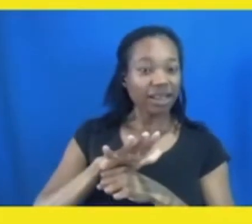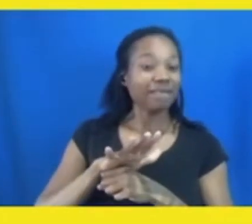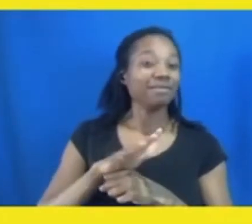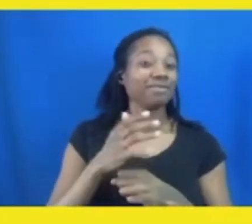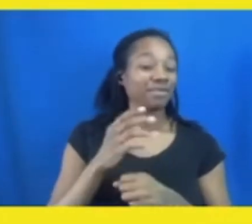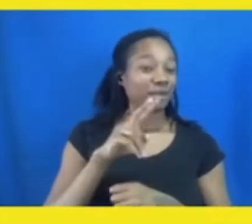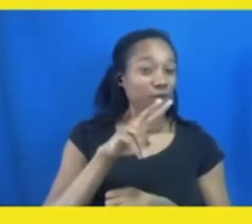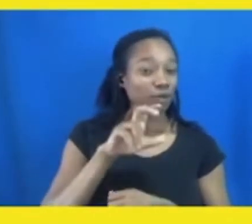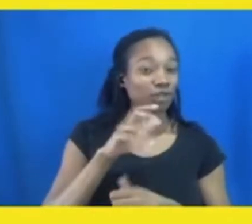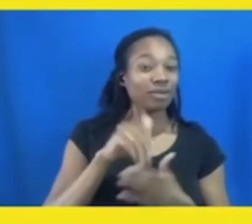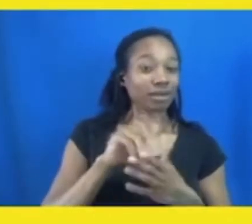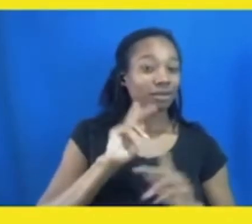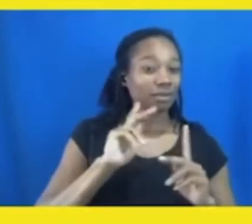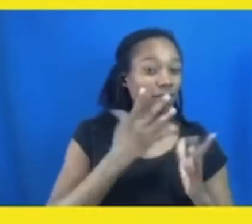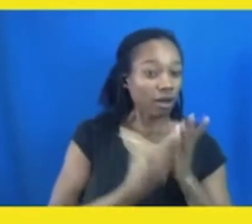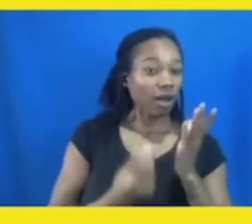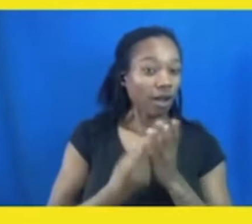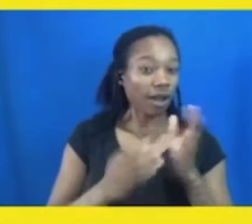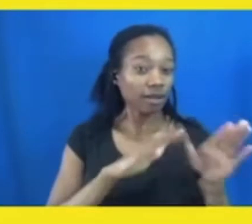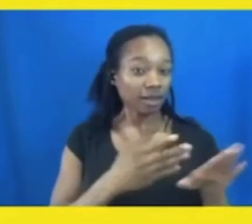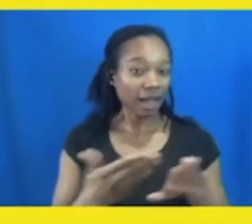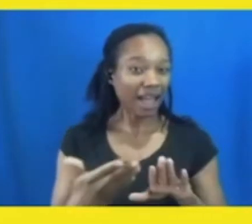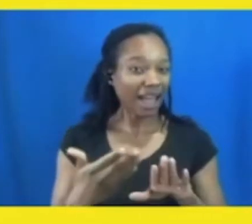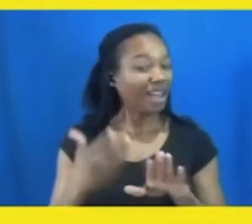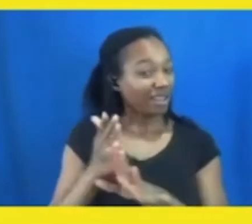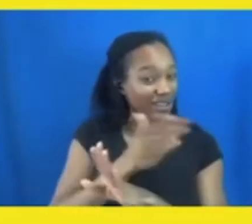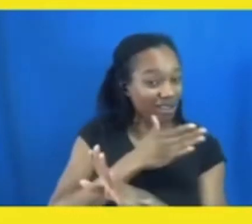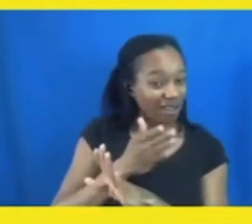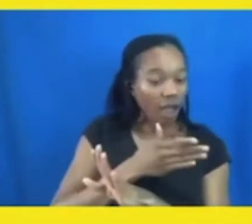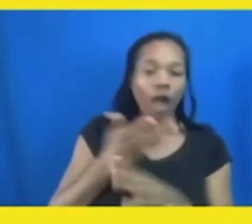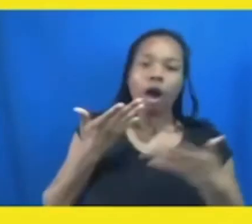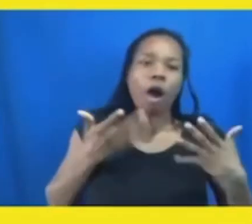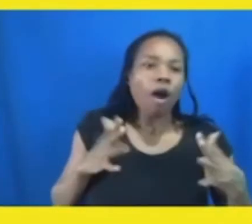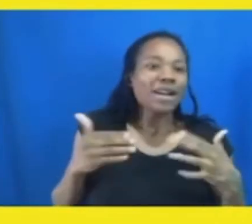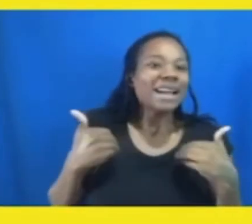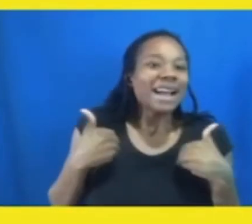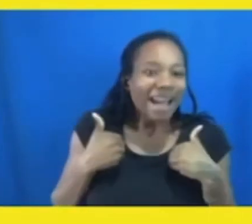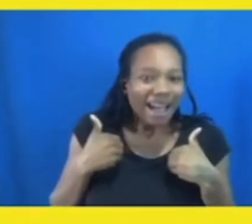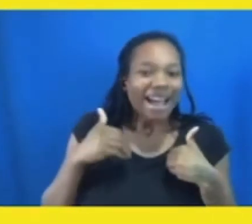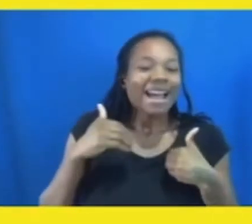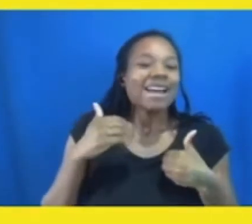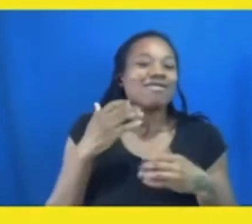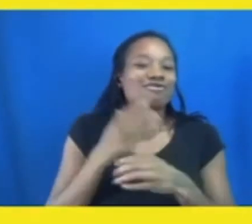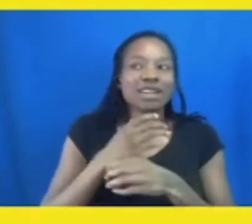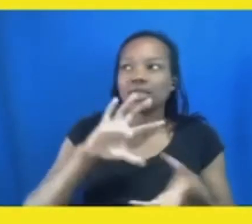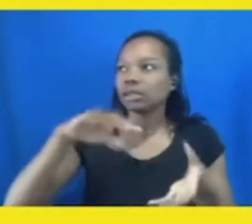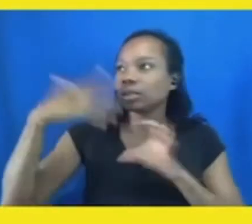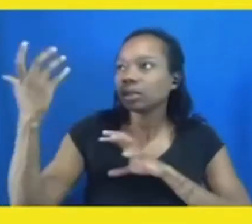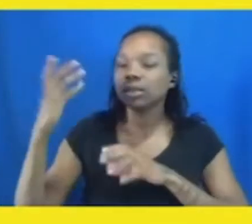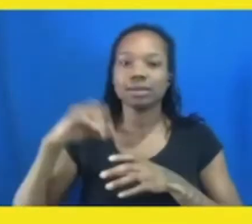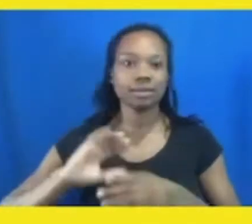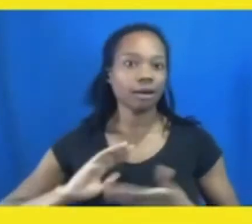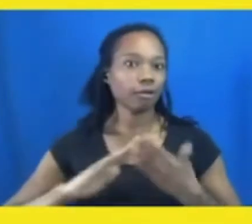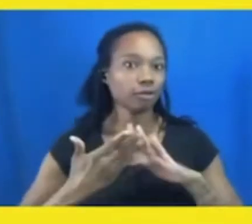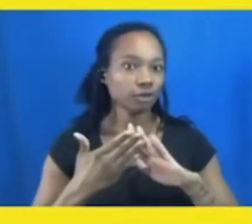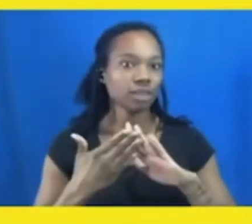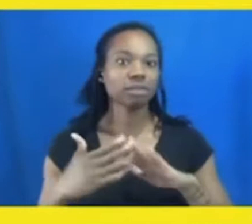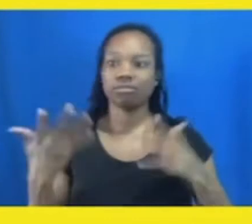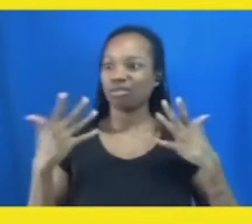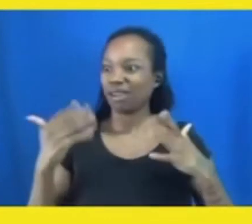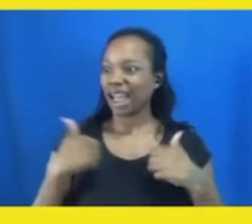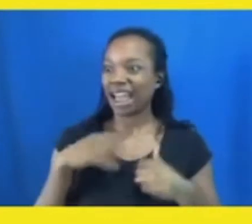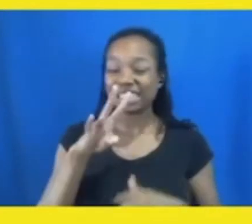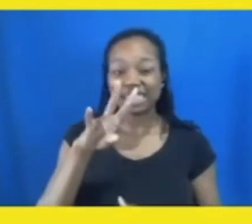we already had crises happening in our communities. We already had 700 people a day